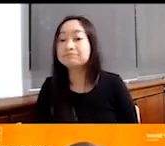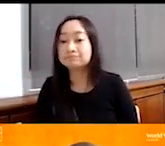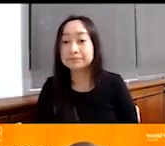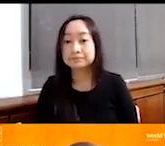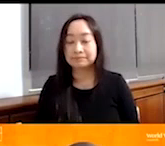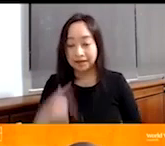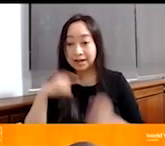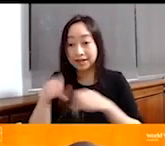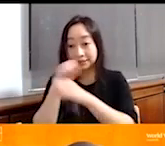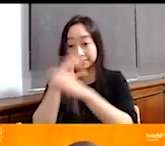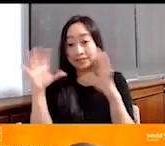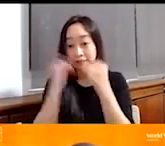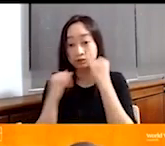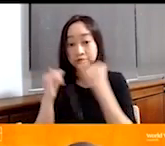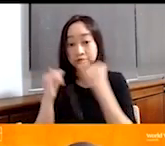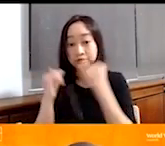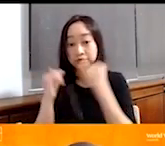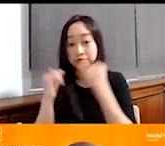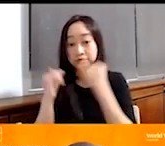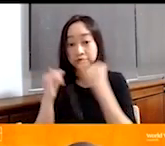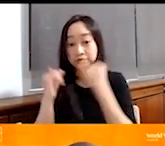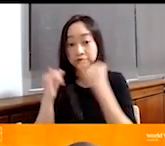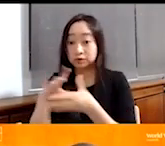I can imagine as you're, as you're just, you know,